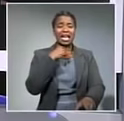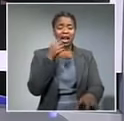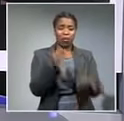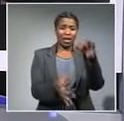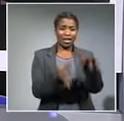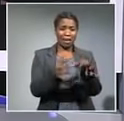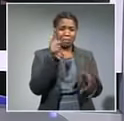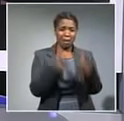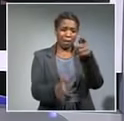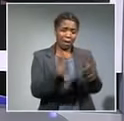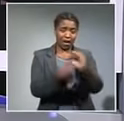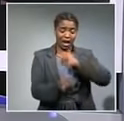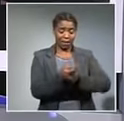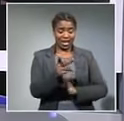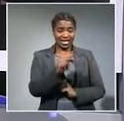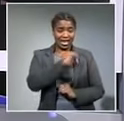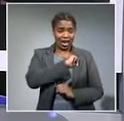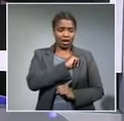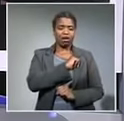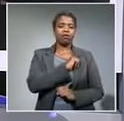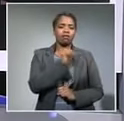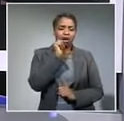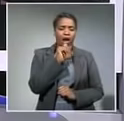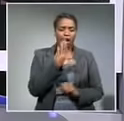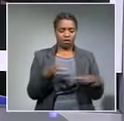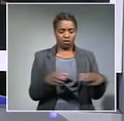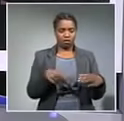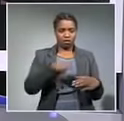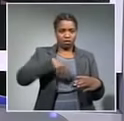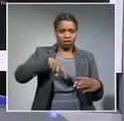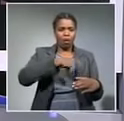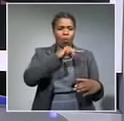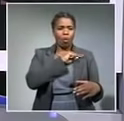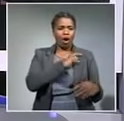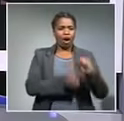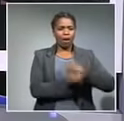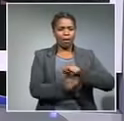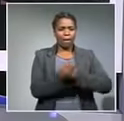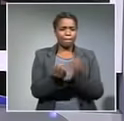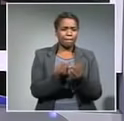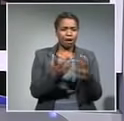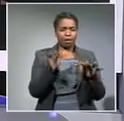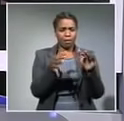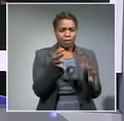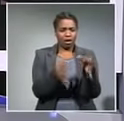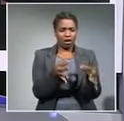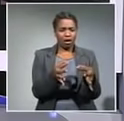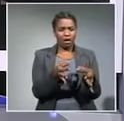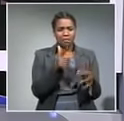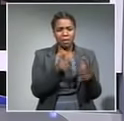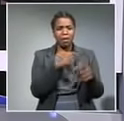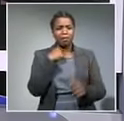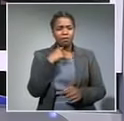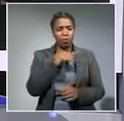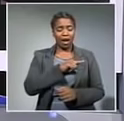to pro political killings in the province found that power and greed were the main reasons for the assassinations the ANC in the province says